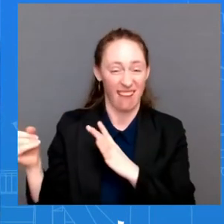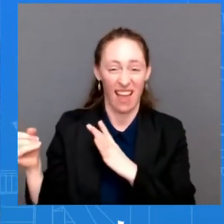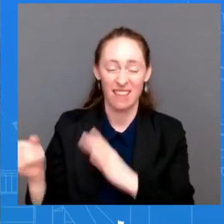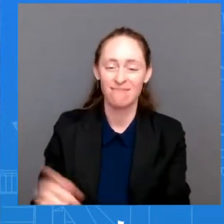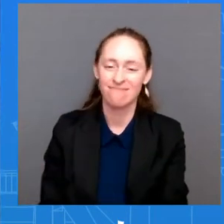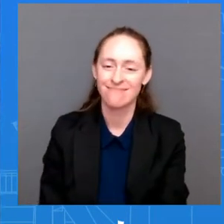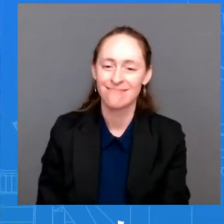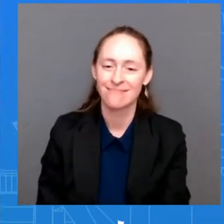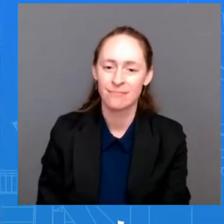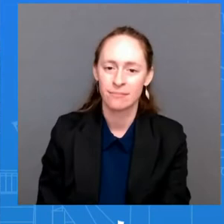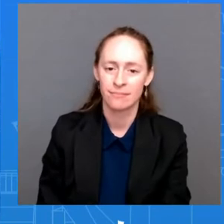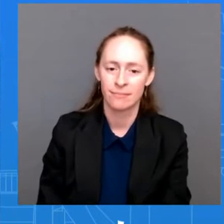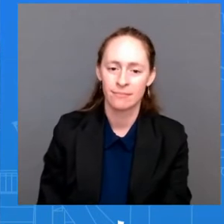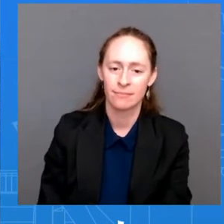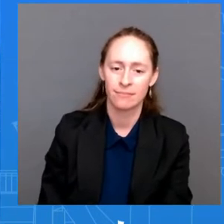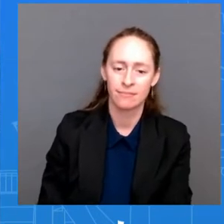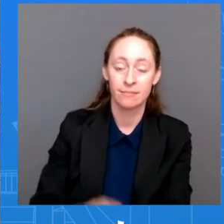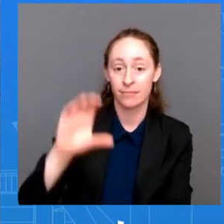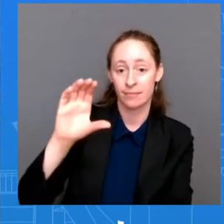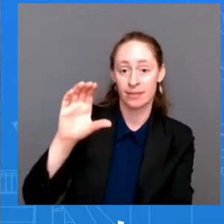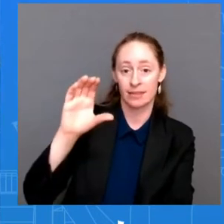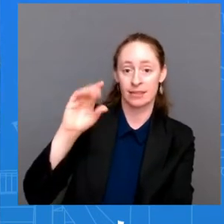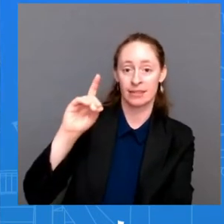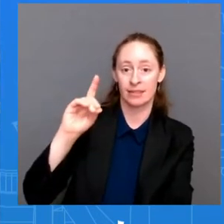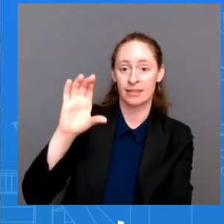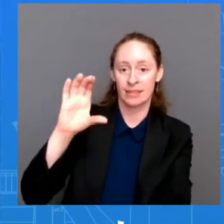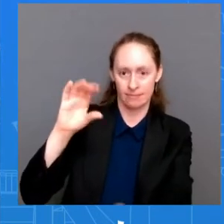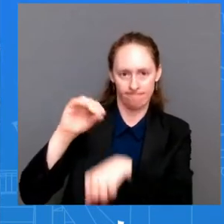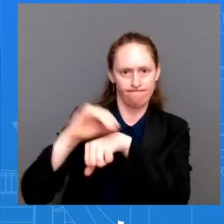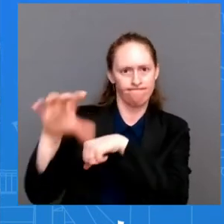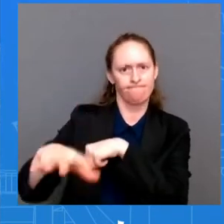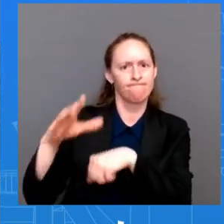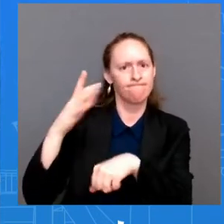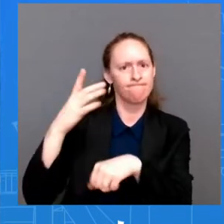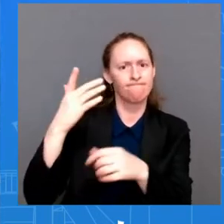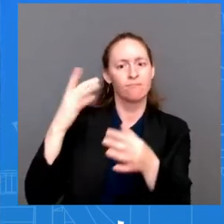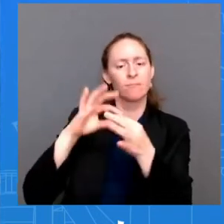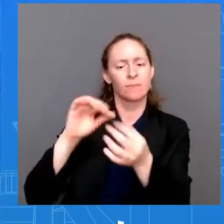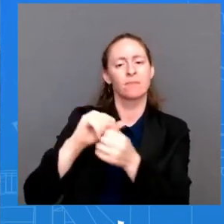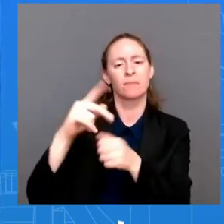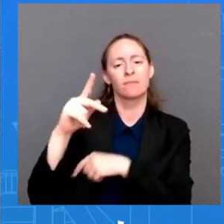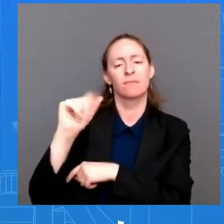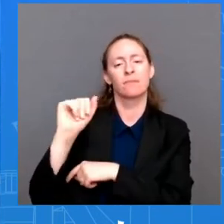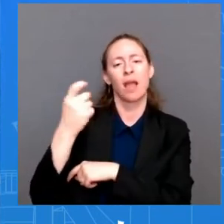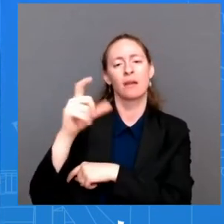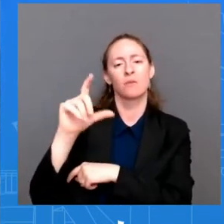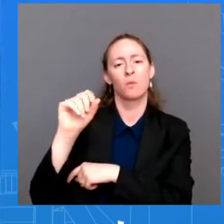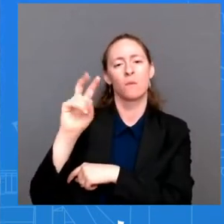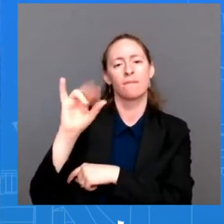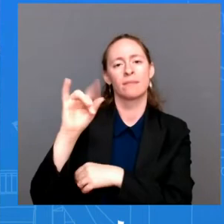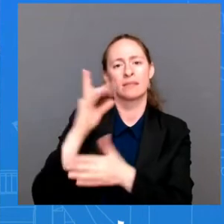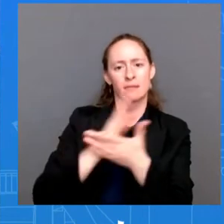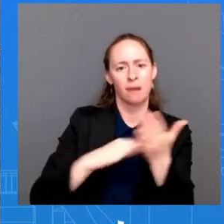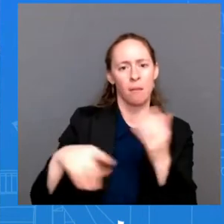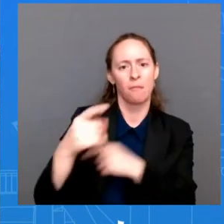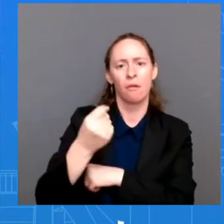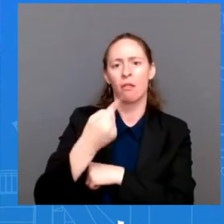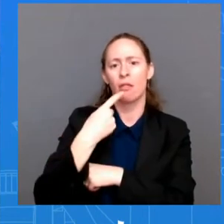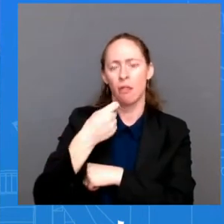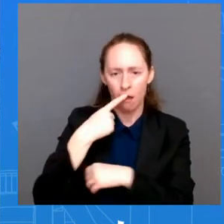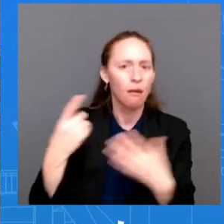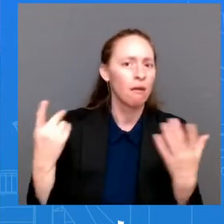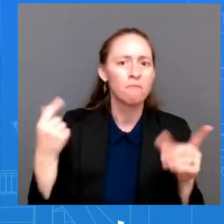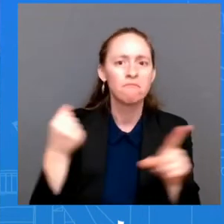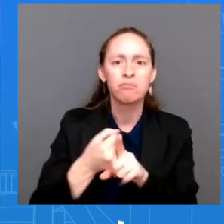the so-called Pax Limit rebound are a little unclear. Can you clarify on what the expectation is of how long the president